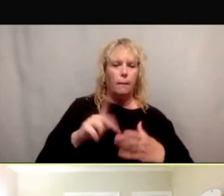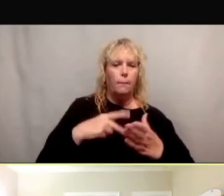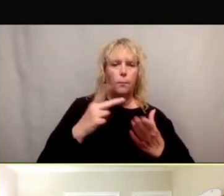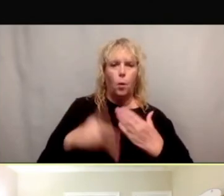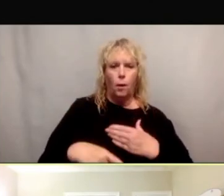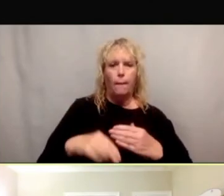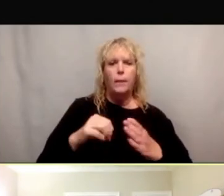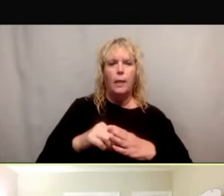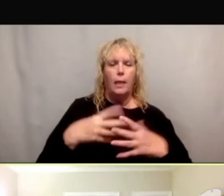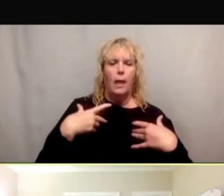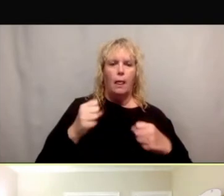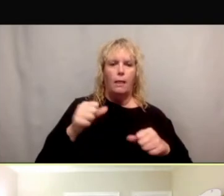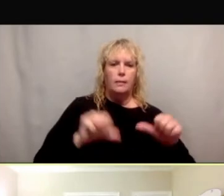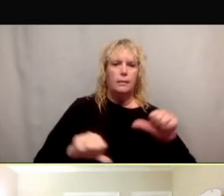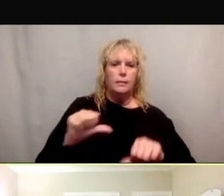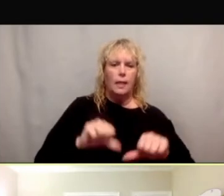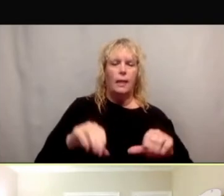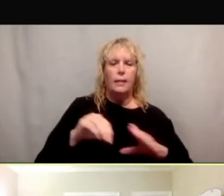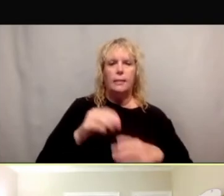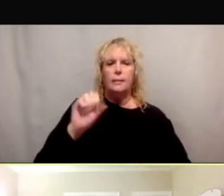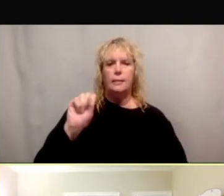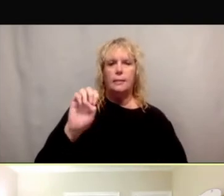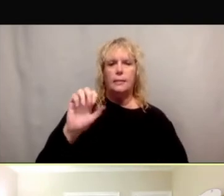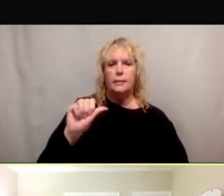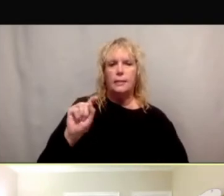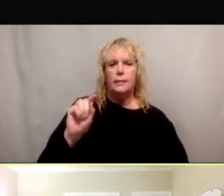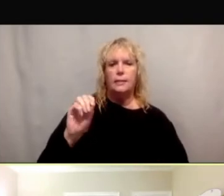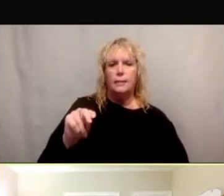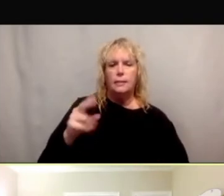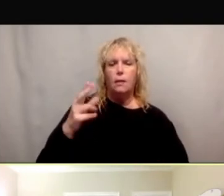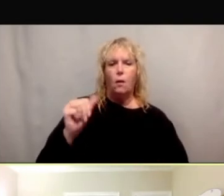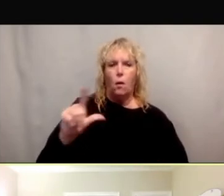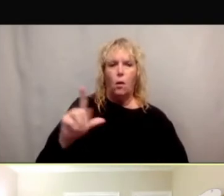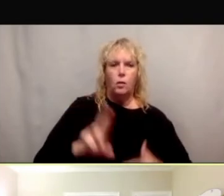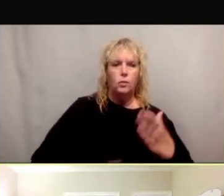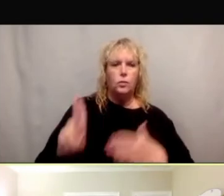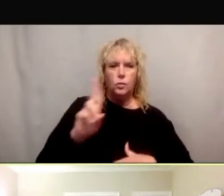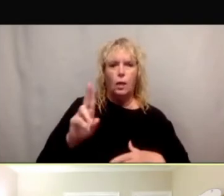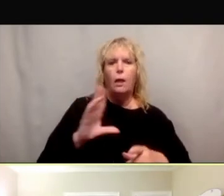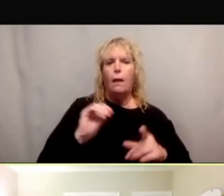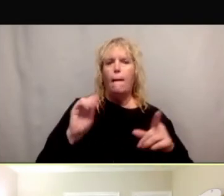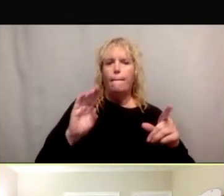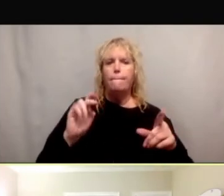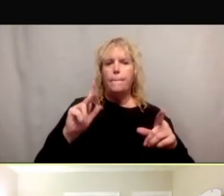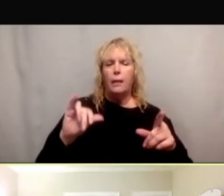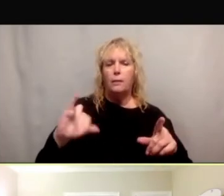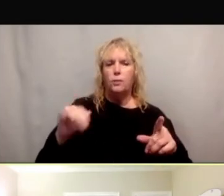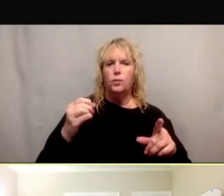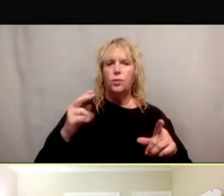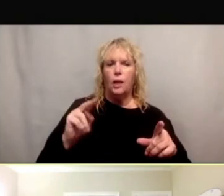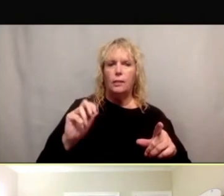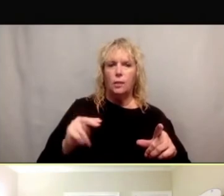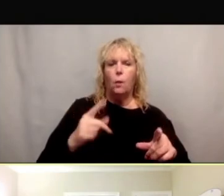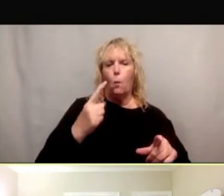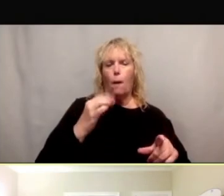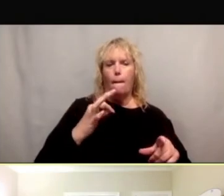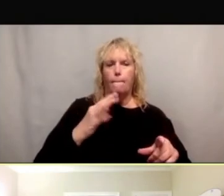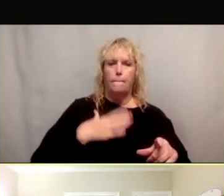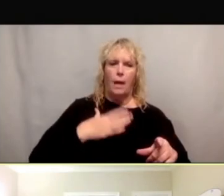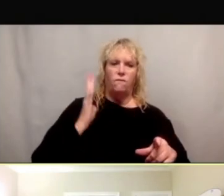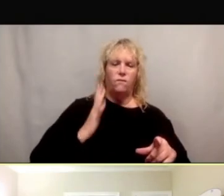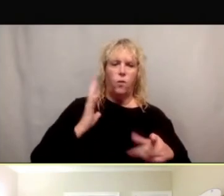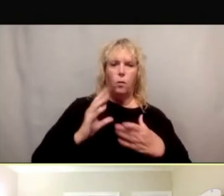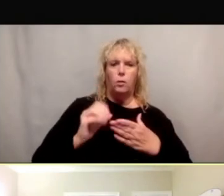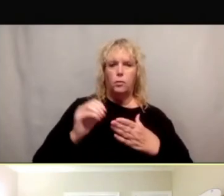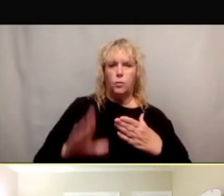Health Sciences at Seton Hall University. And I'm proud to say that Dr. Becky Johnson is one of my former students and